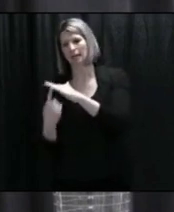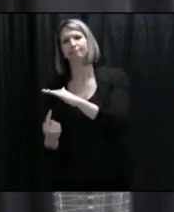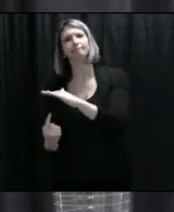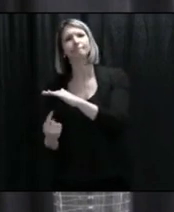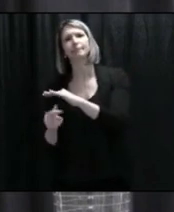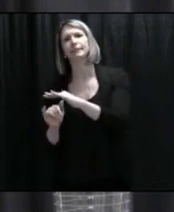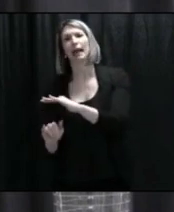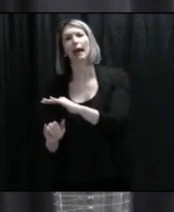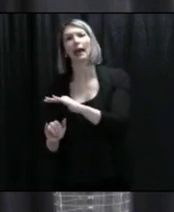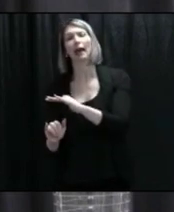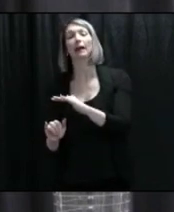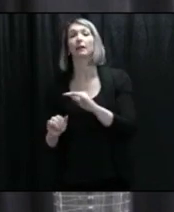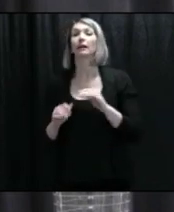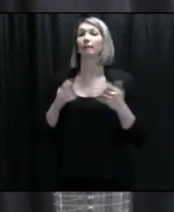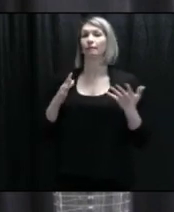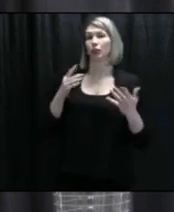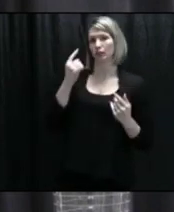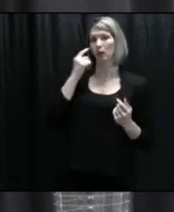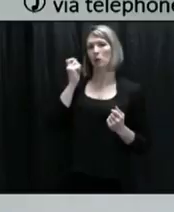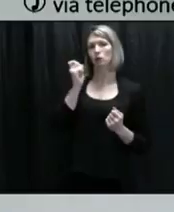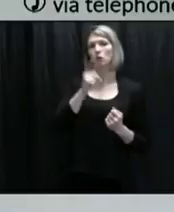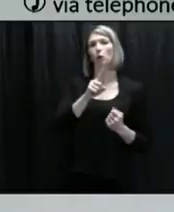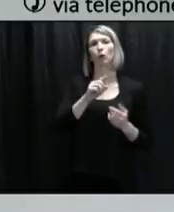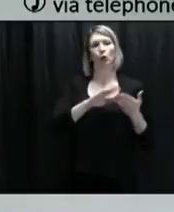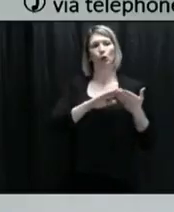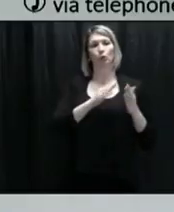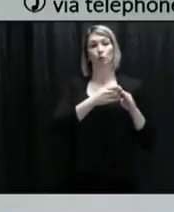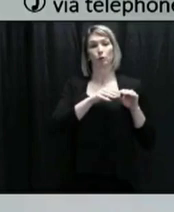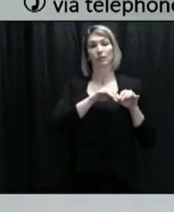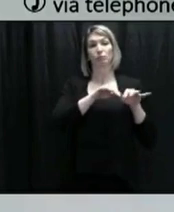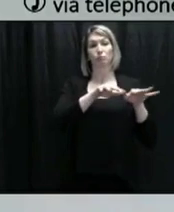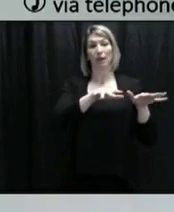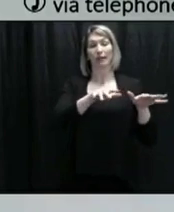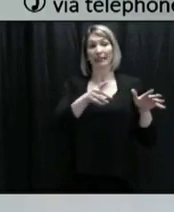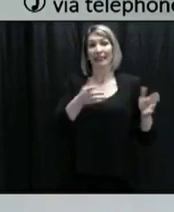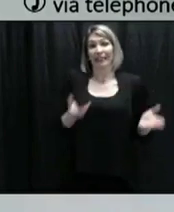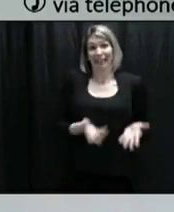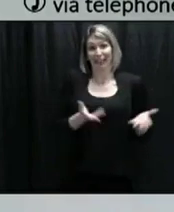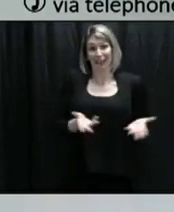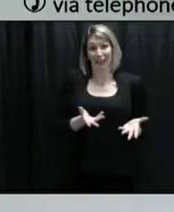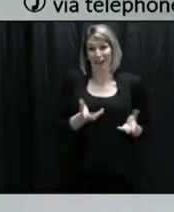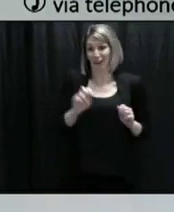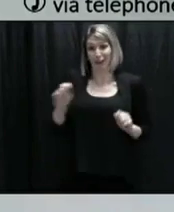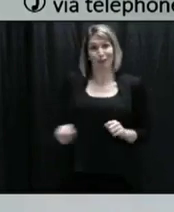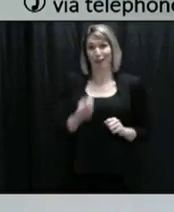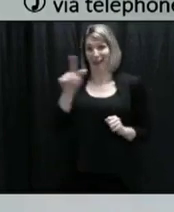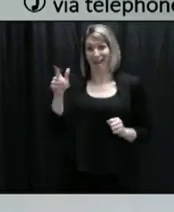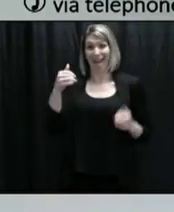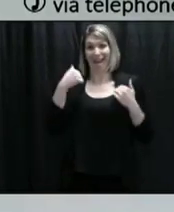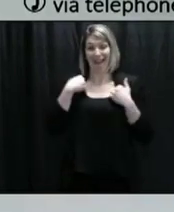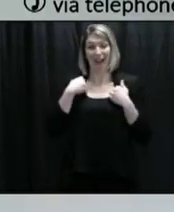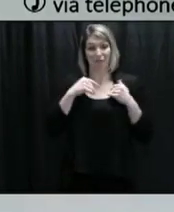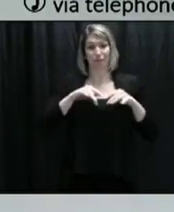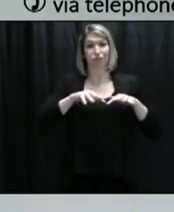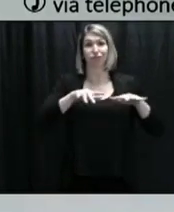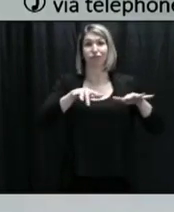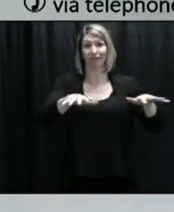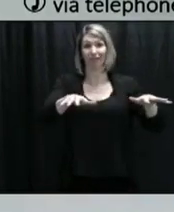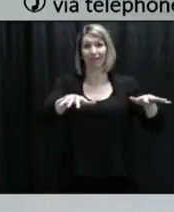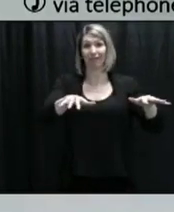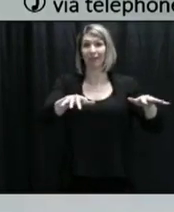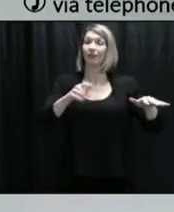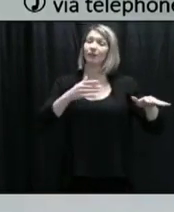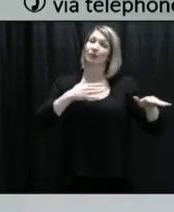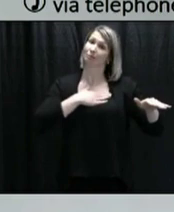have seen community spread. It is in our community, so we need to be vigilant and not be looking